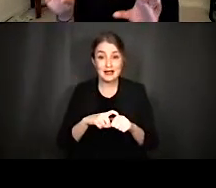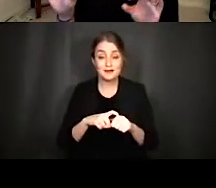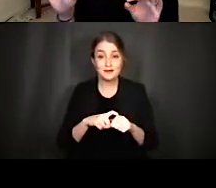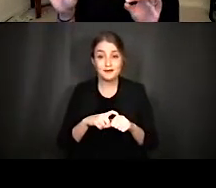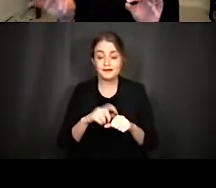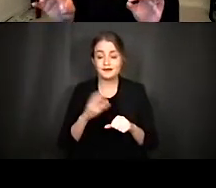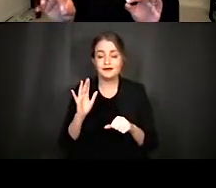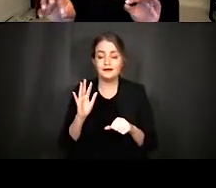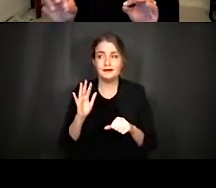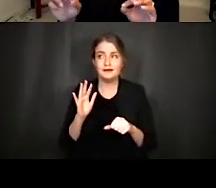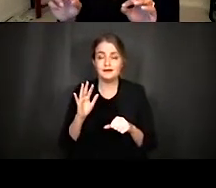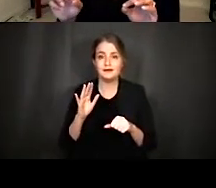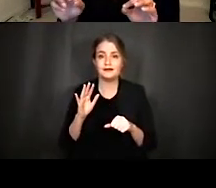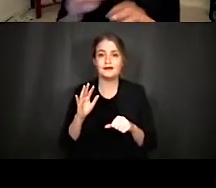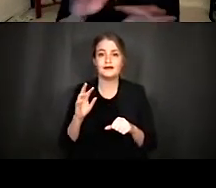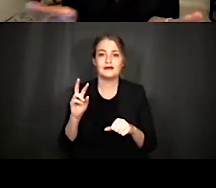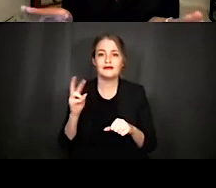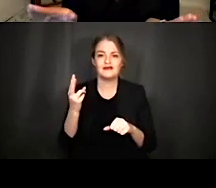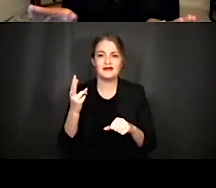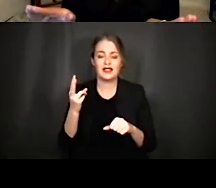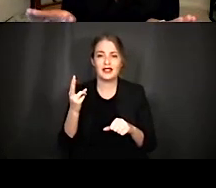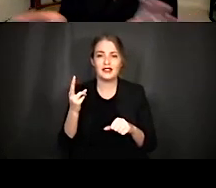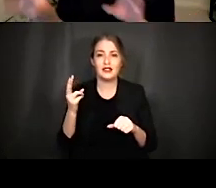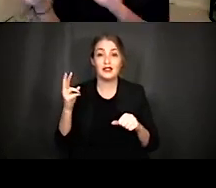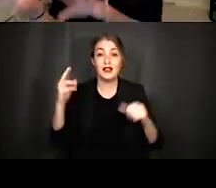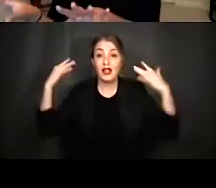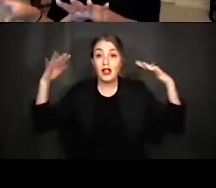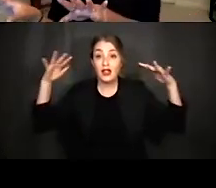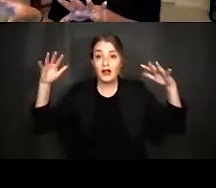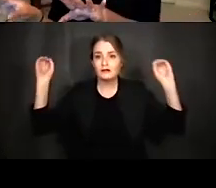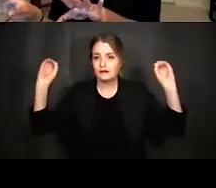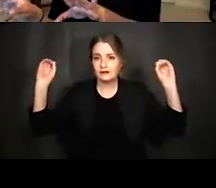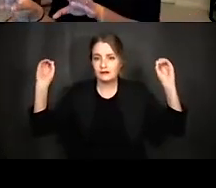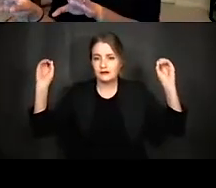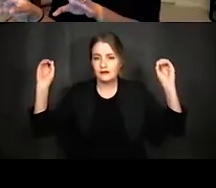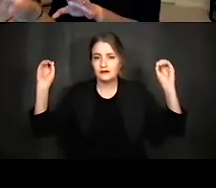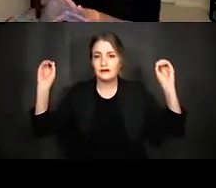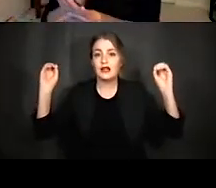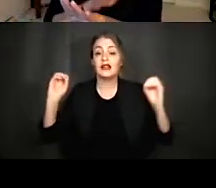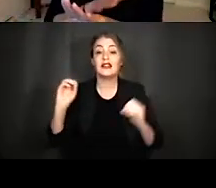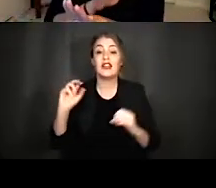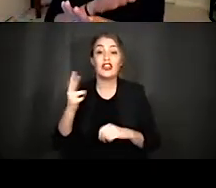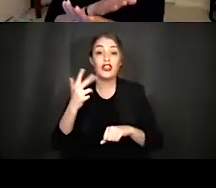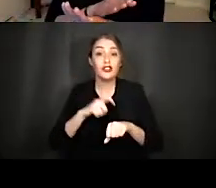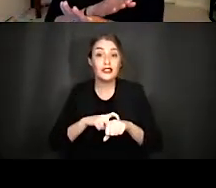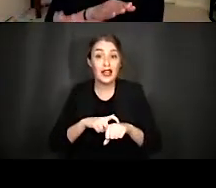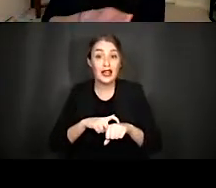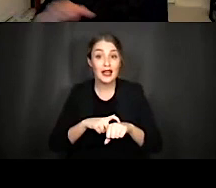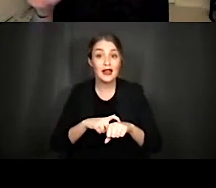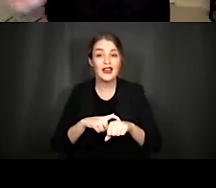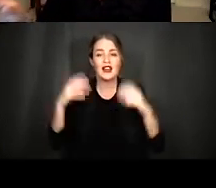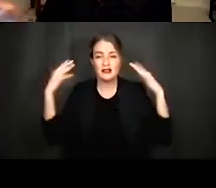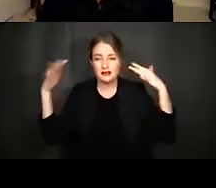second presentation, there is no noise. The third presentation is the noisy clip again.